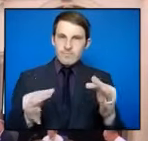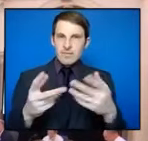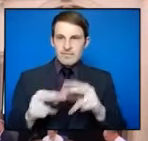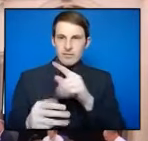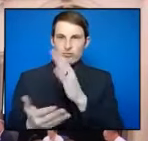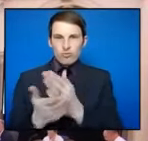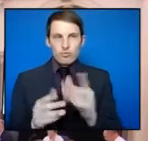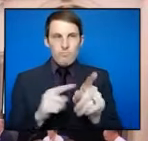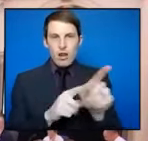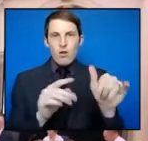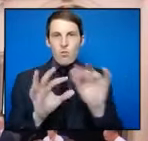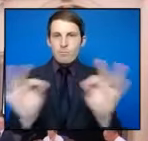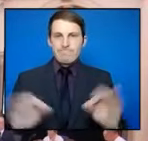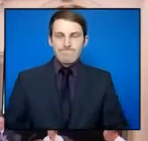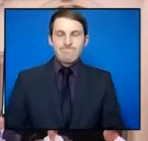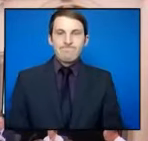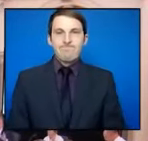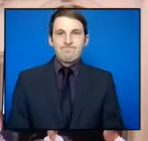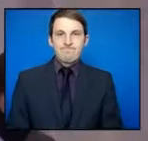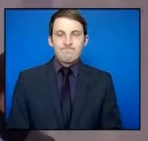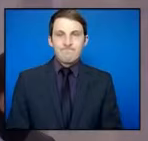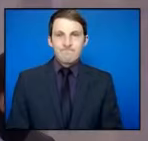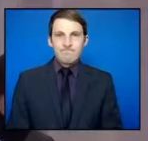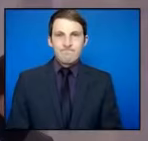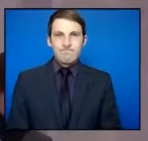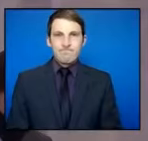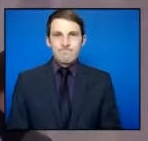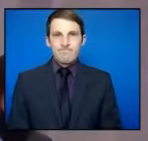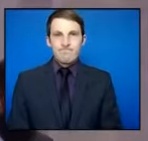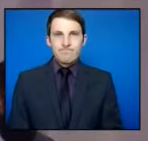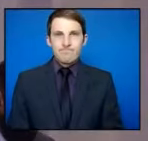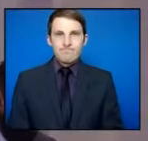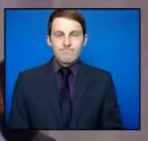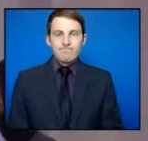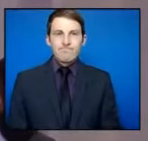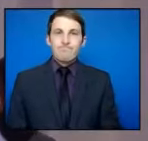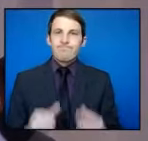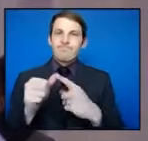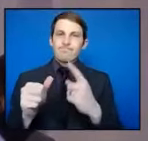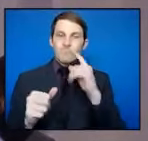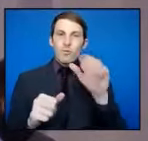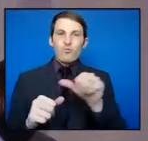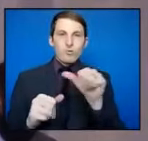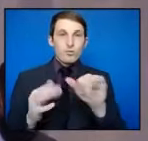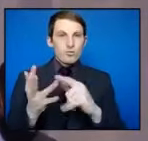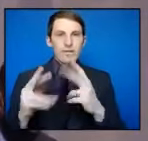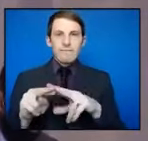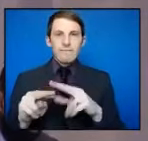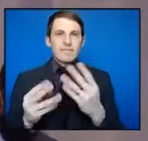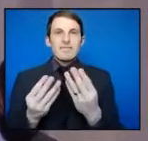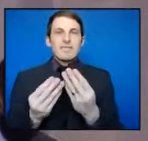the Charter. Okay. So, and I brought this up the other day. So, if someone like me who wants to